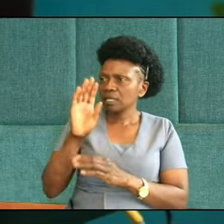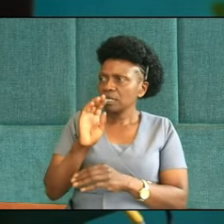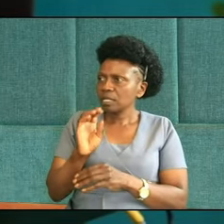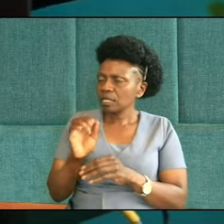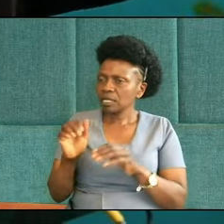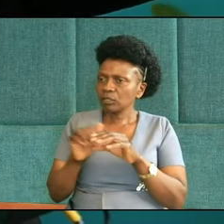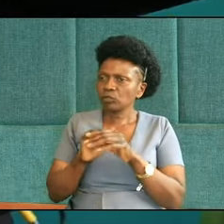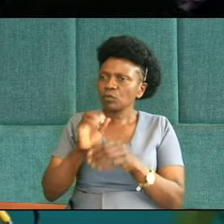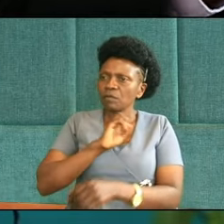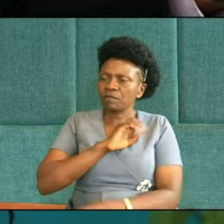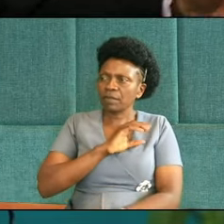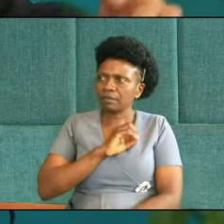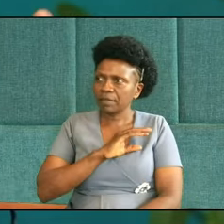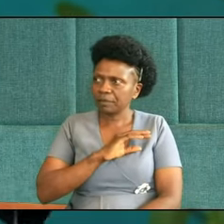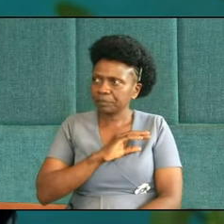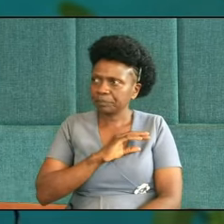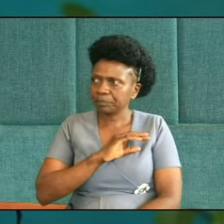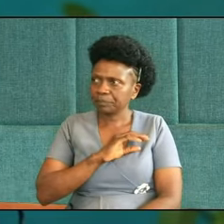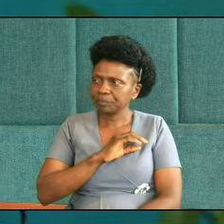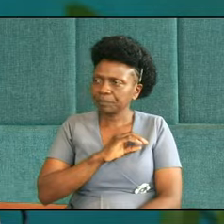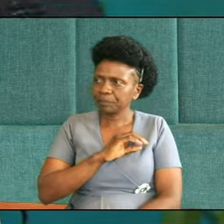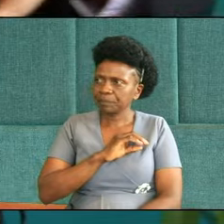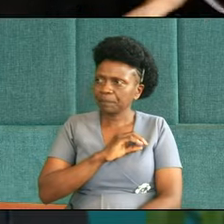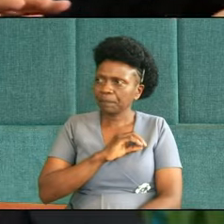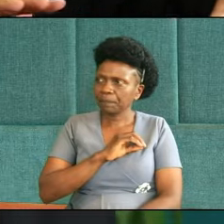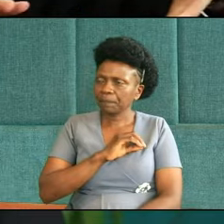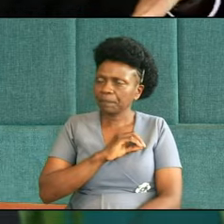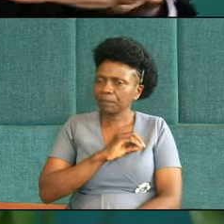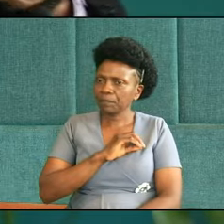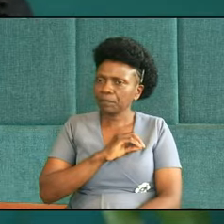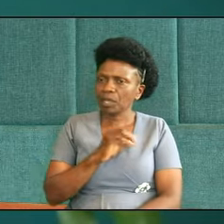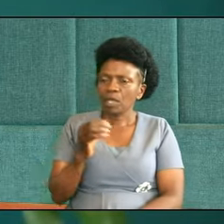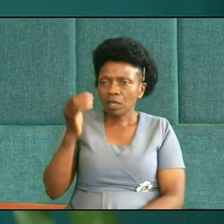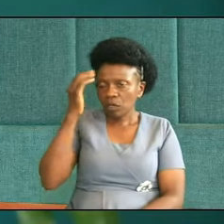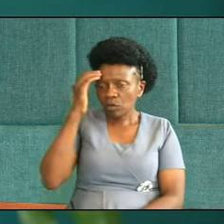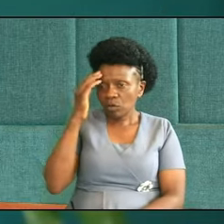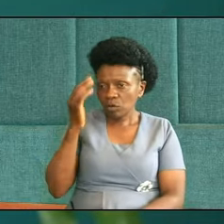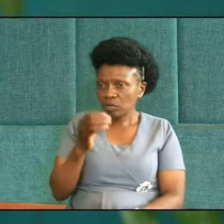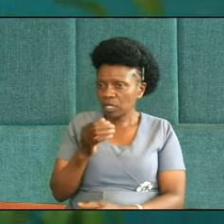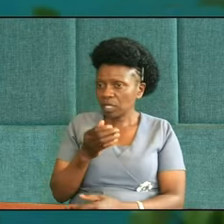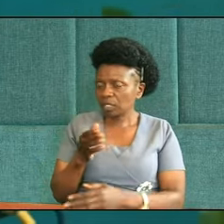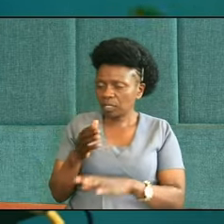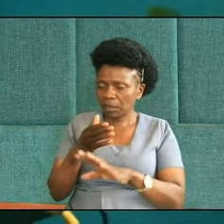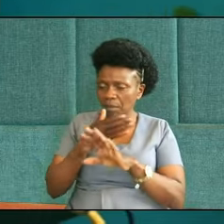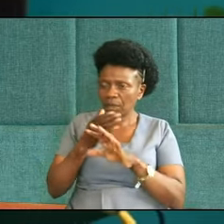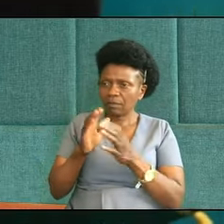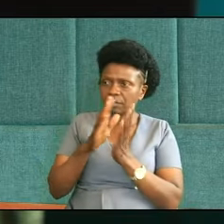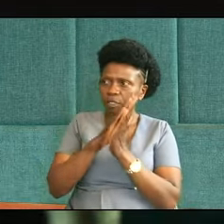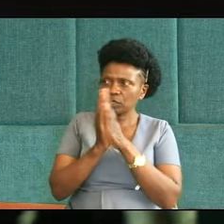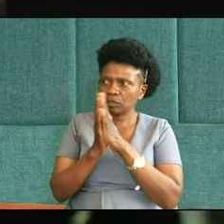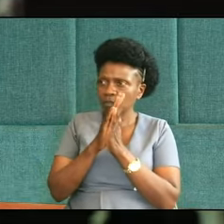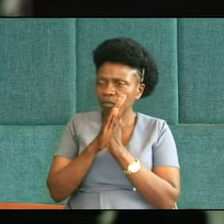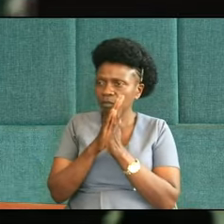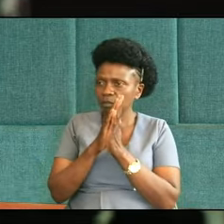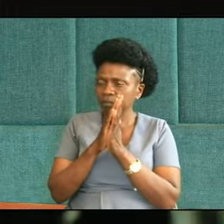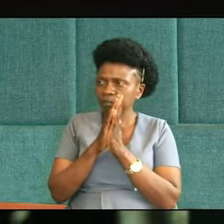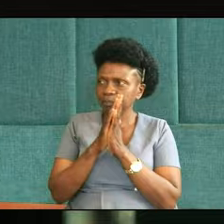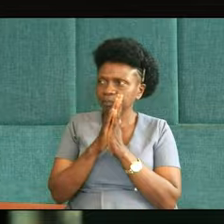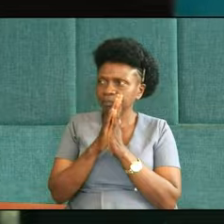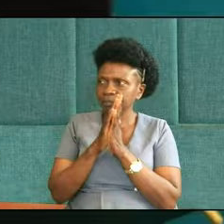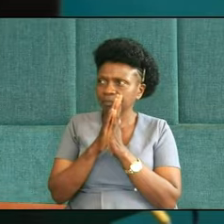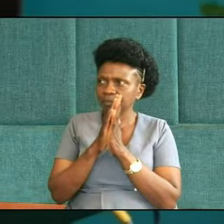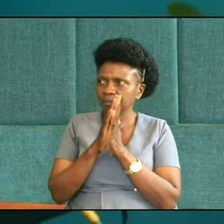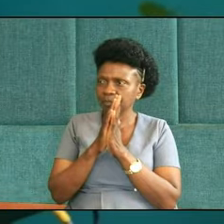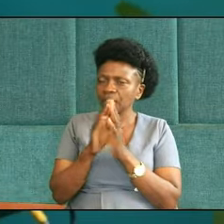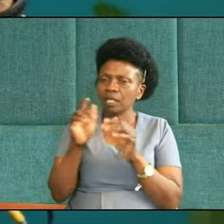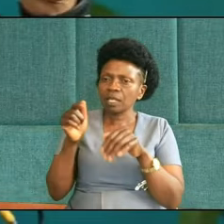my youngest boy back, and you know what happens in the story, you know the back story, so for a moment just to remind you, they got down to Egypt, right? And when